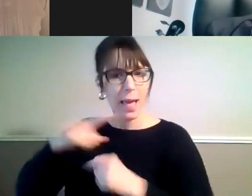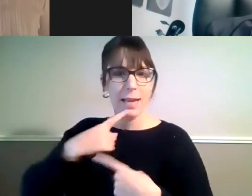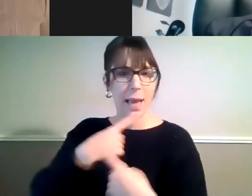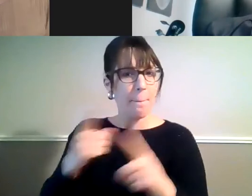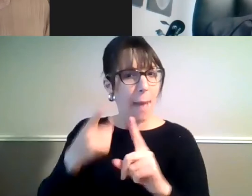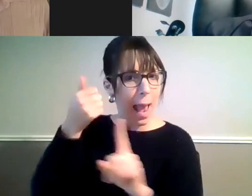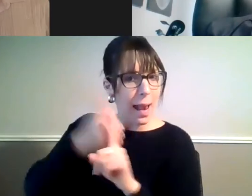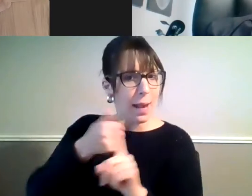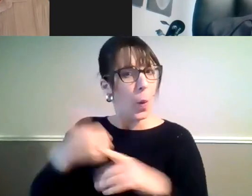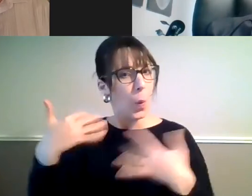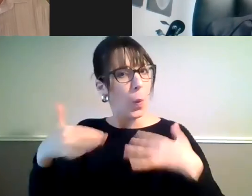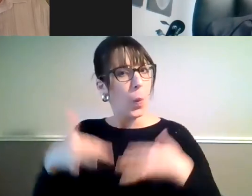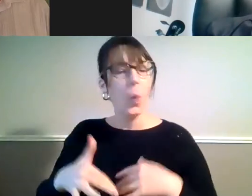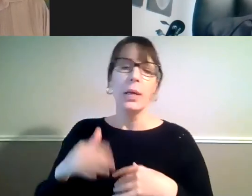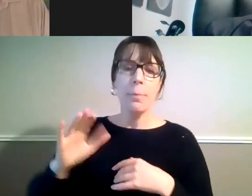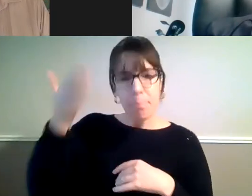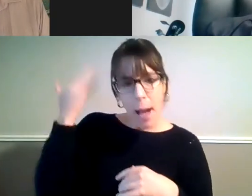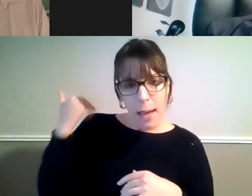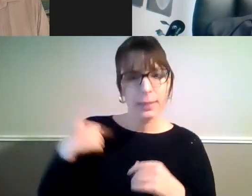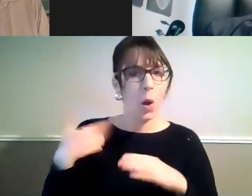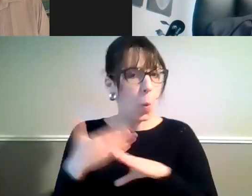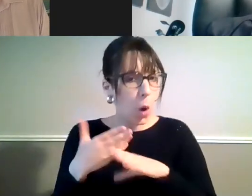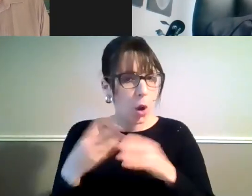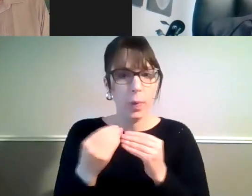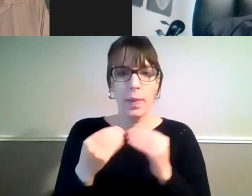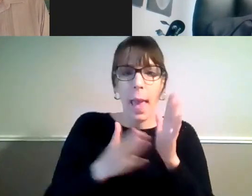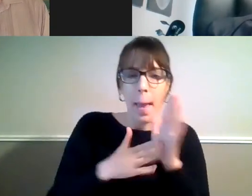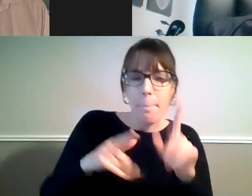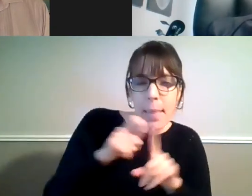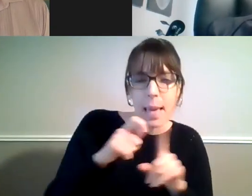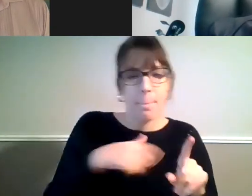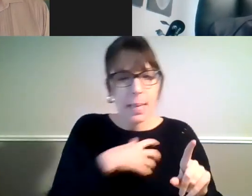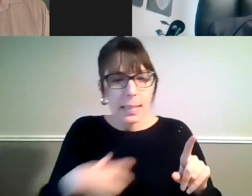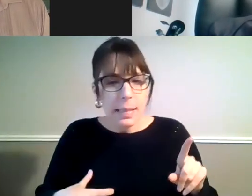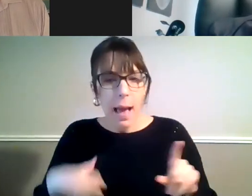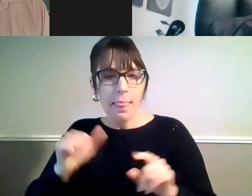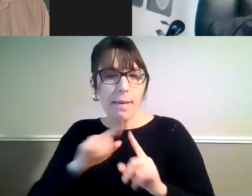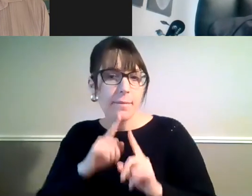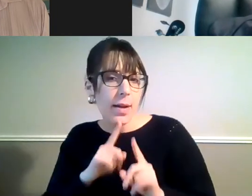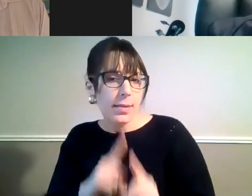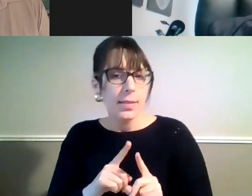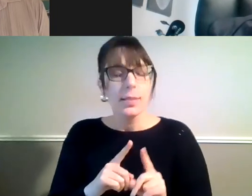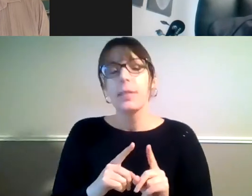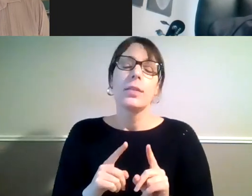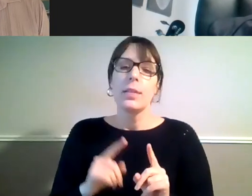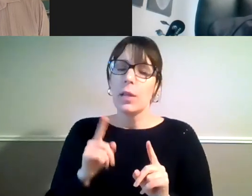MPs, members of parliament and ministers and their advisors is how interaction with them